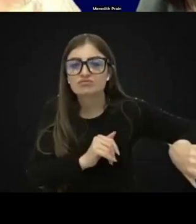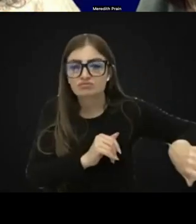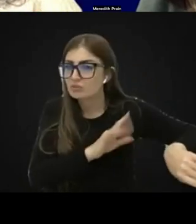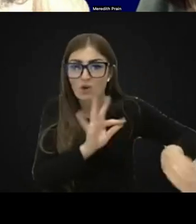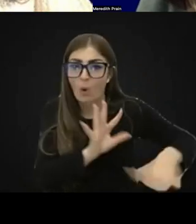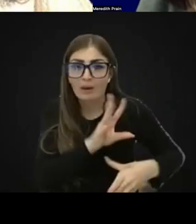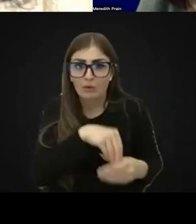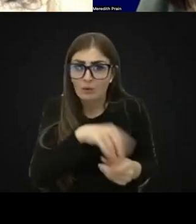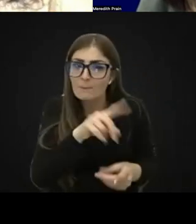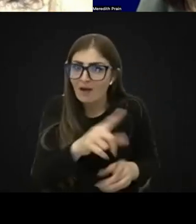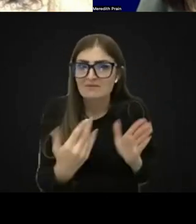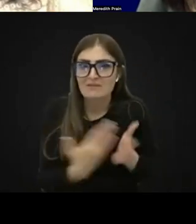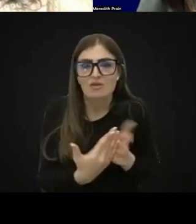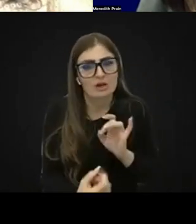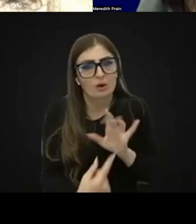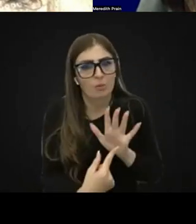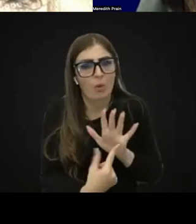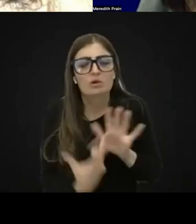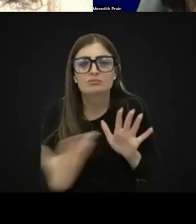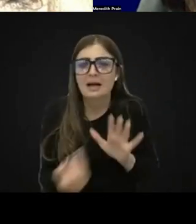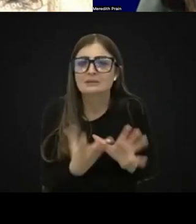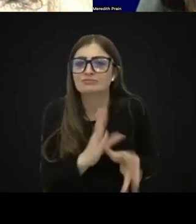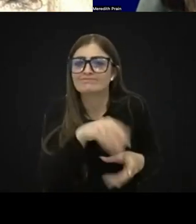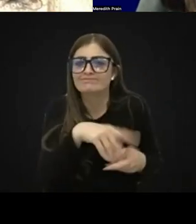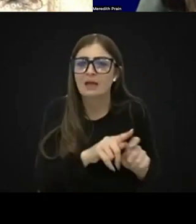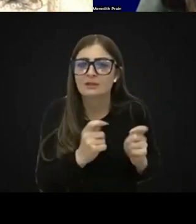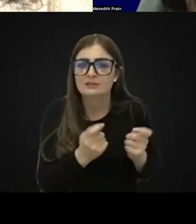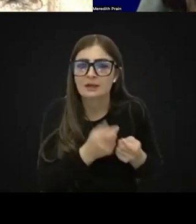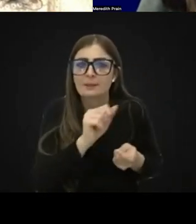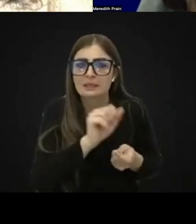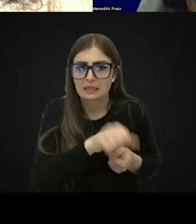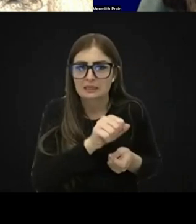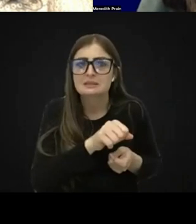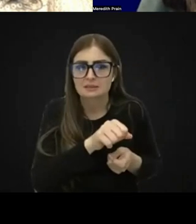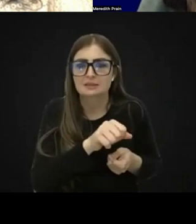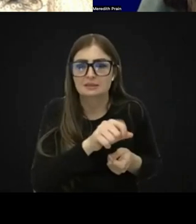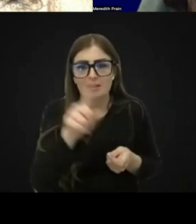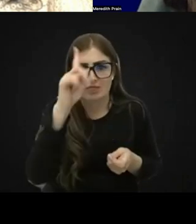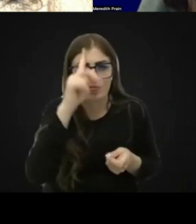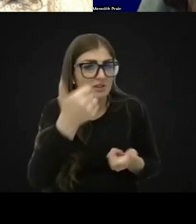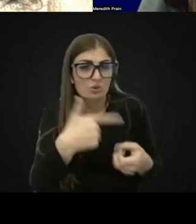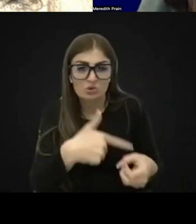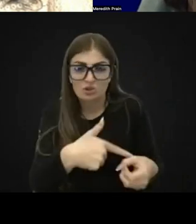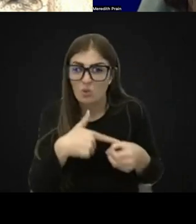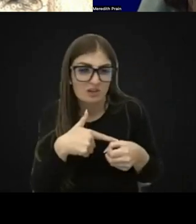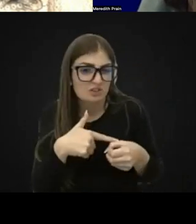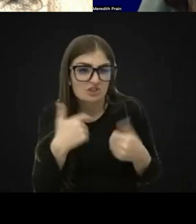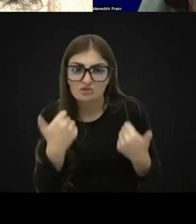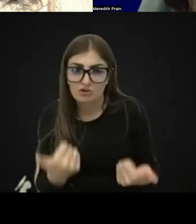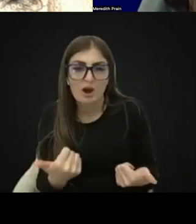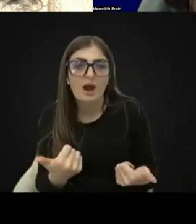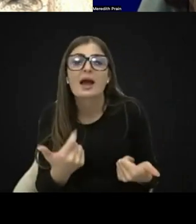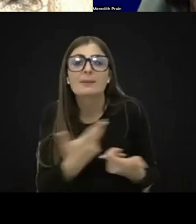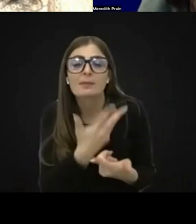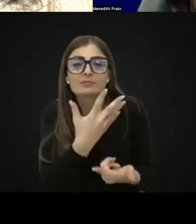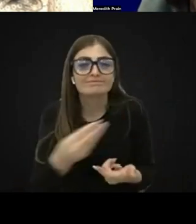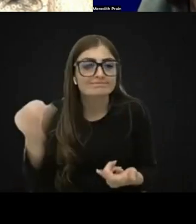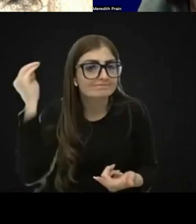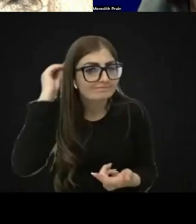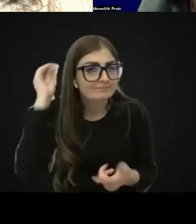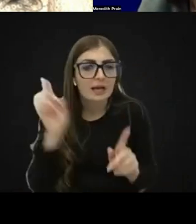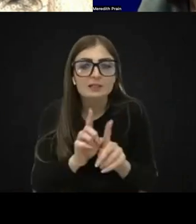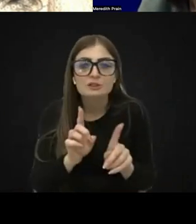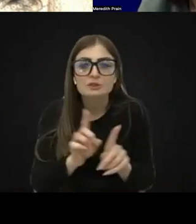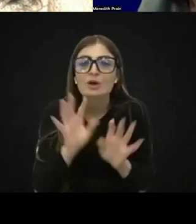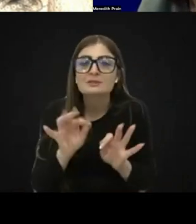really important to include them in the team. So I think that's a good question. And to just always be mindful, particularly when